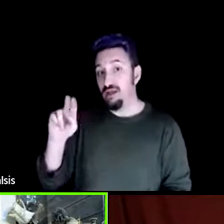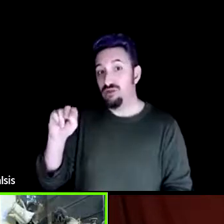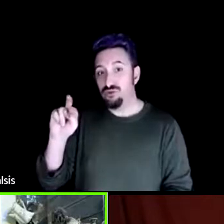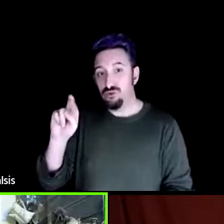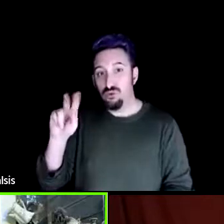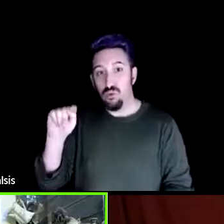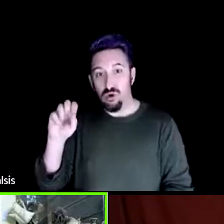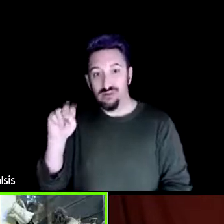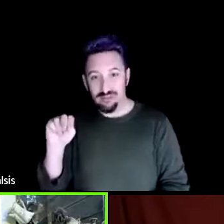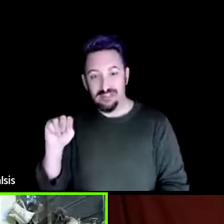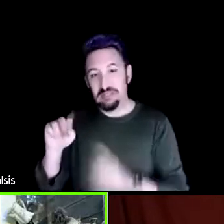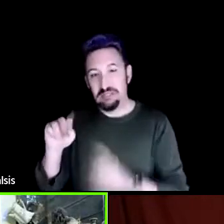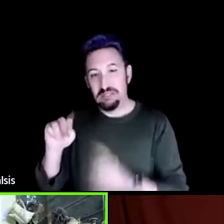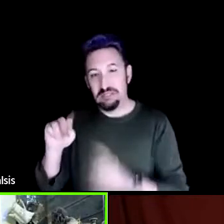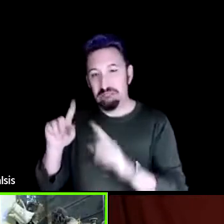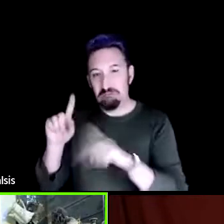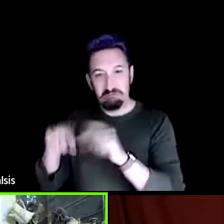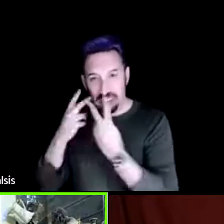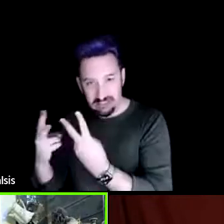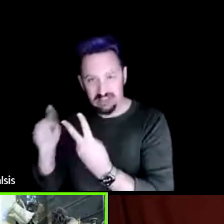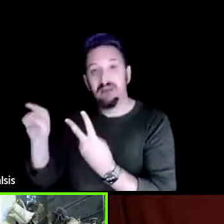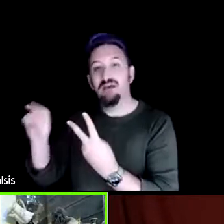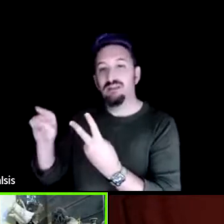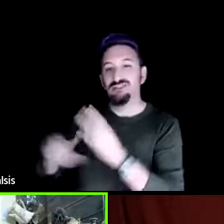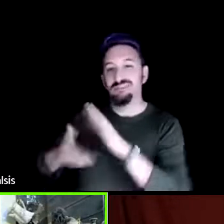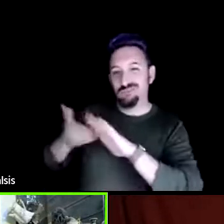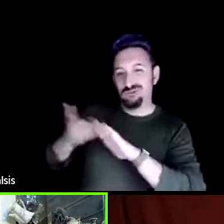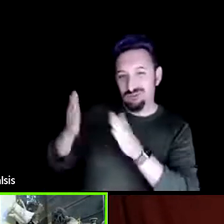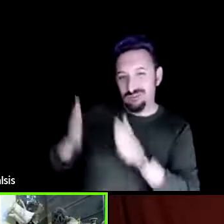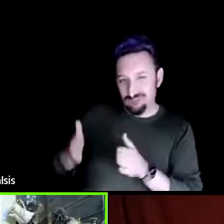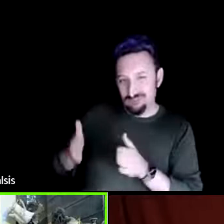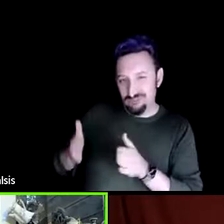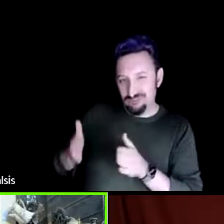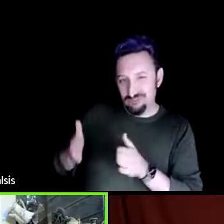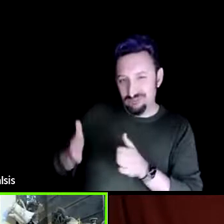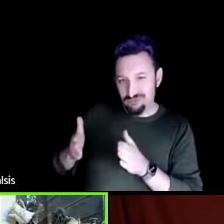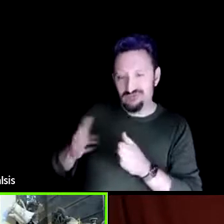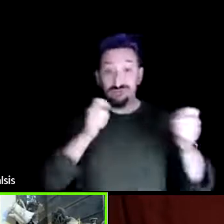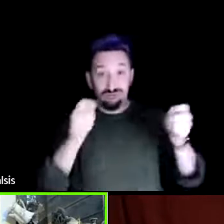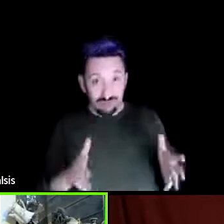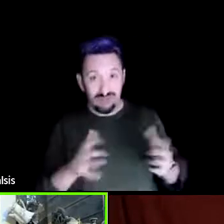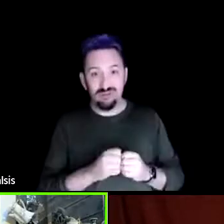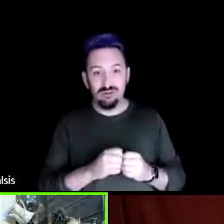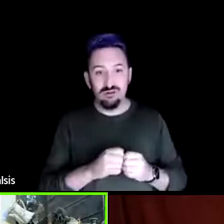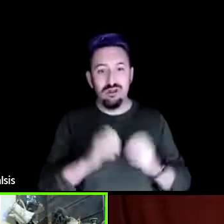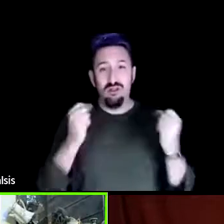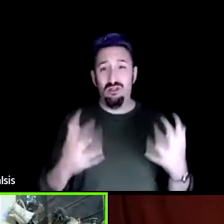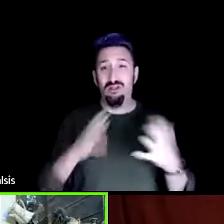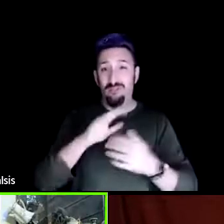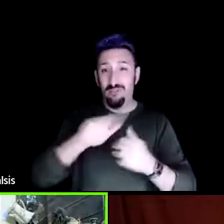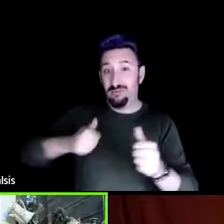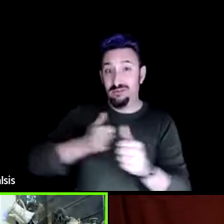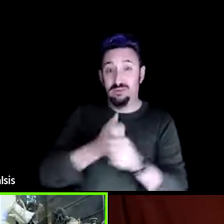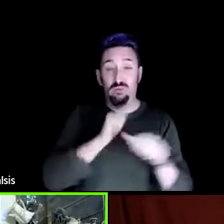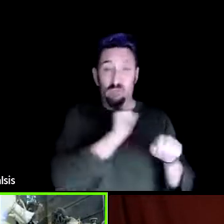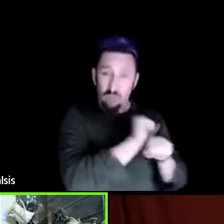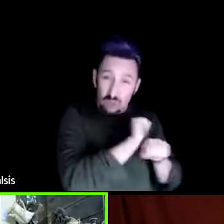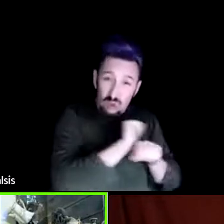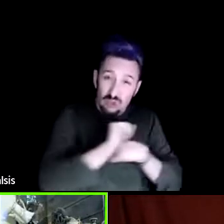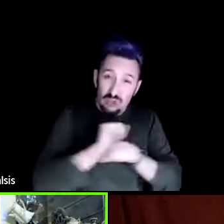is our administrative director and who does so much of the behind the scenes stuff that